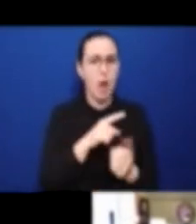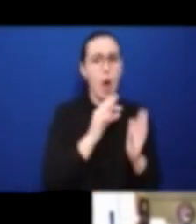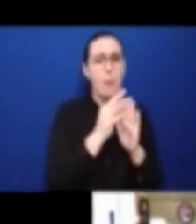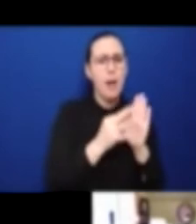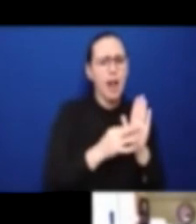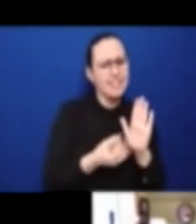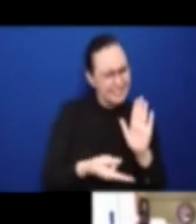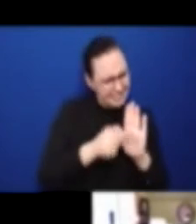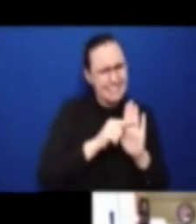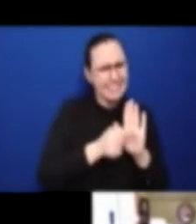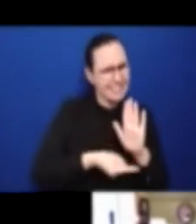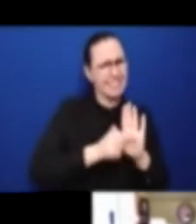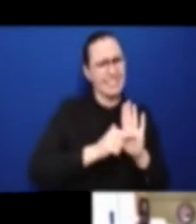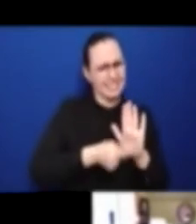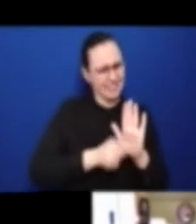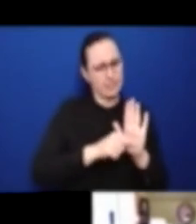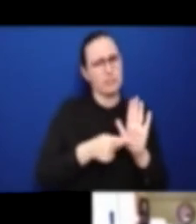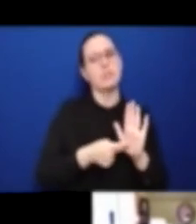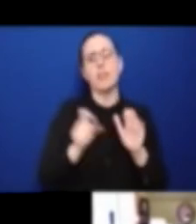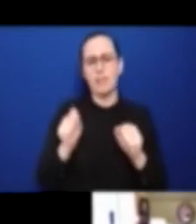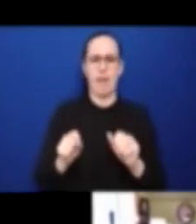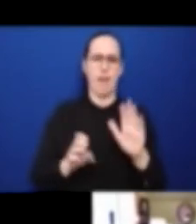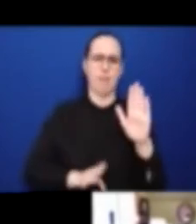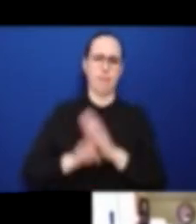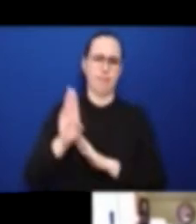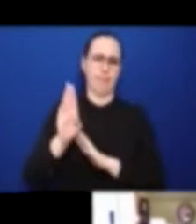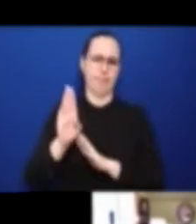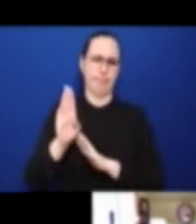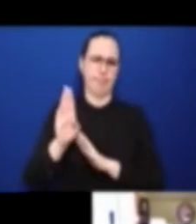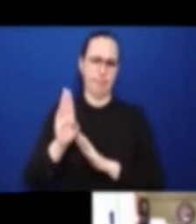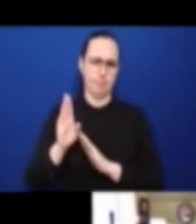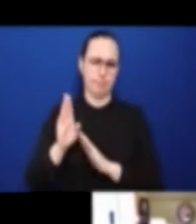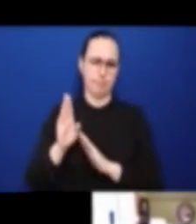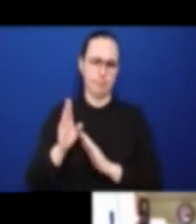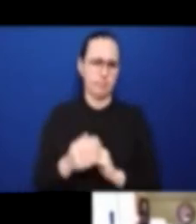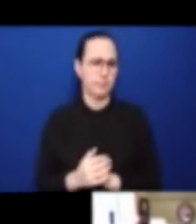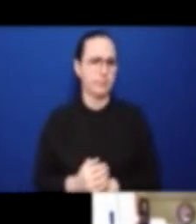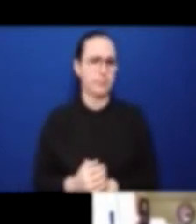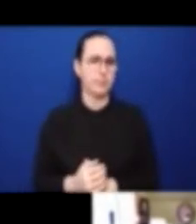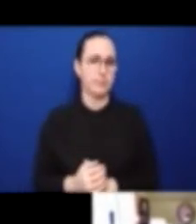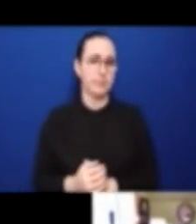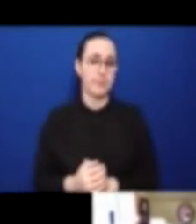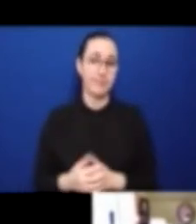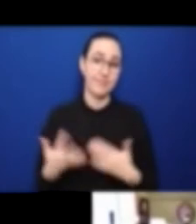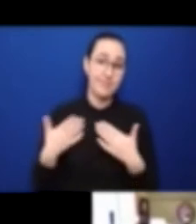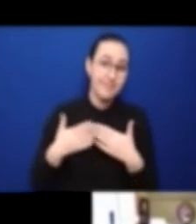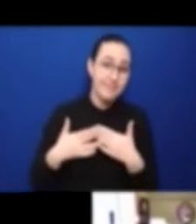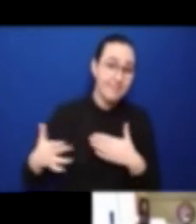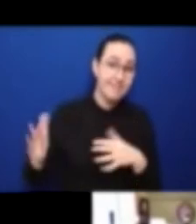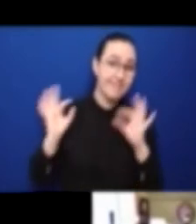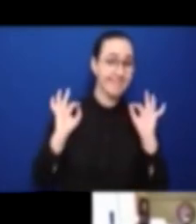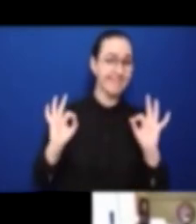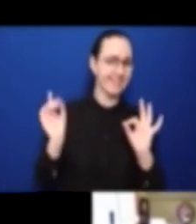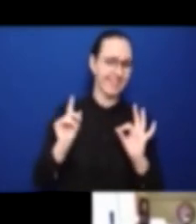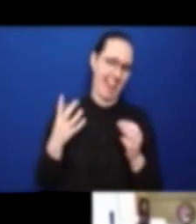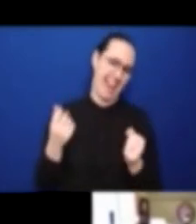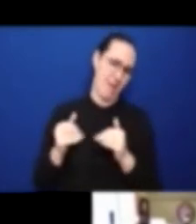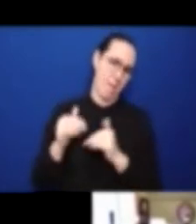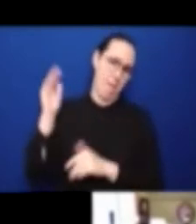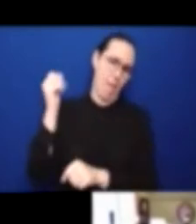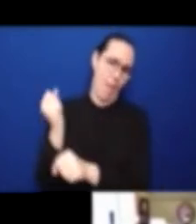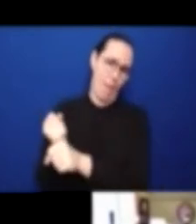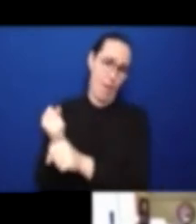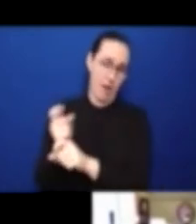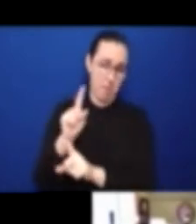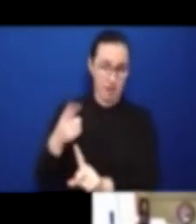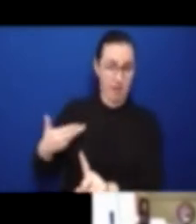the work. So, long way to go, but I couldn't have imagined it. And I think it's particularly interesting